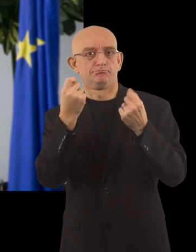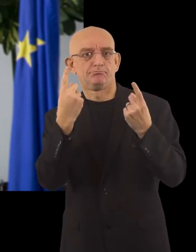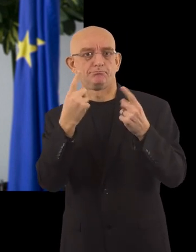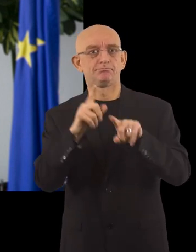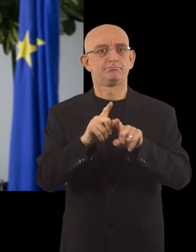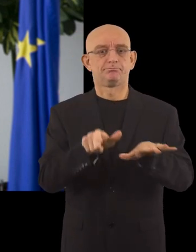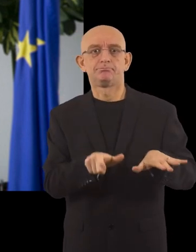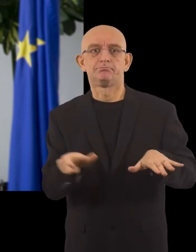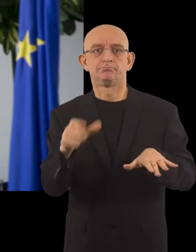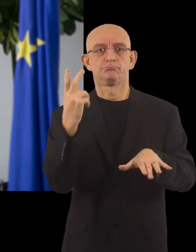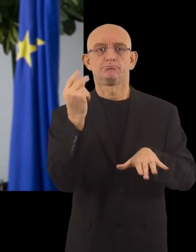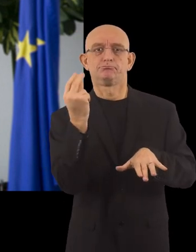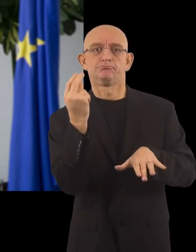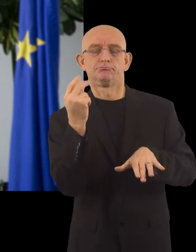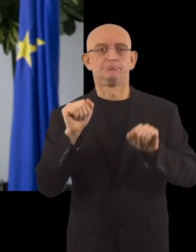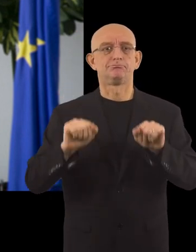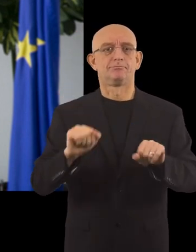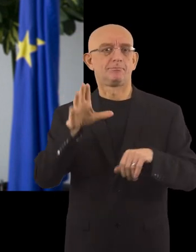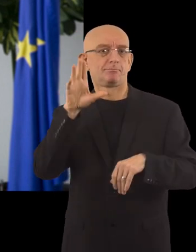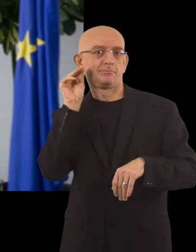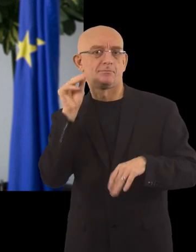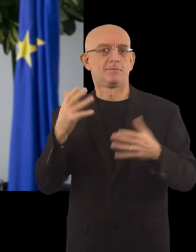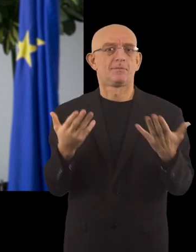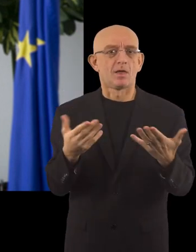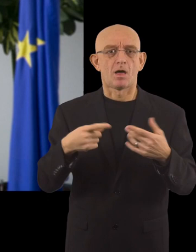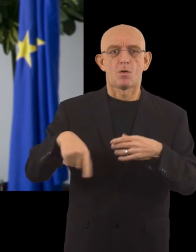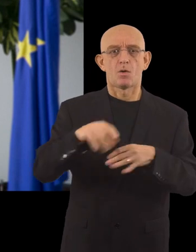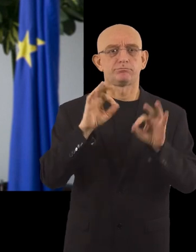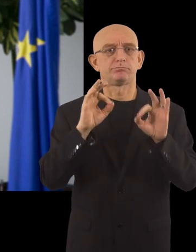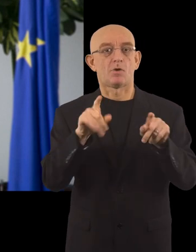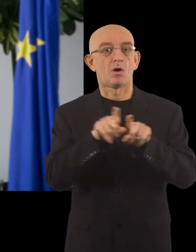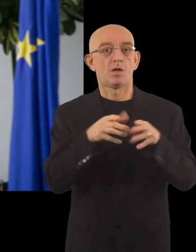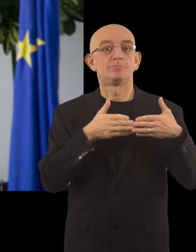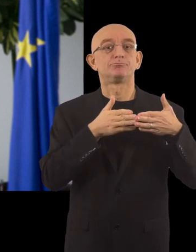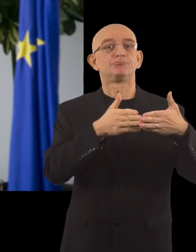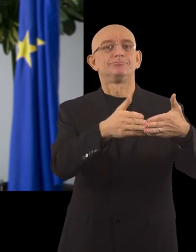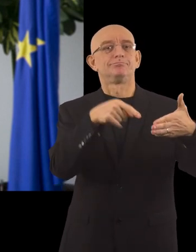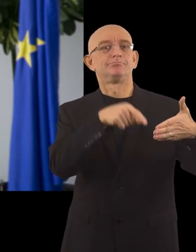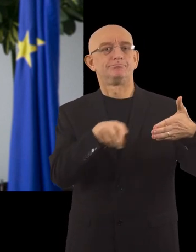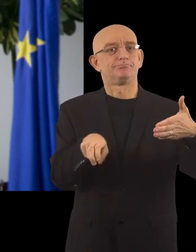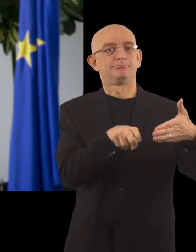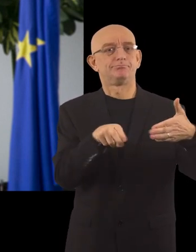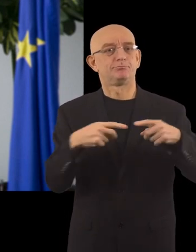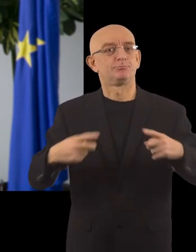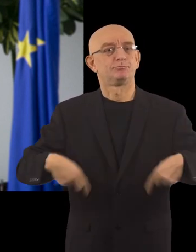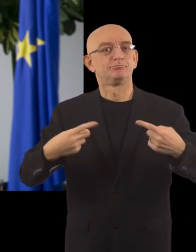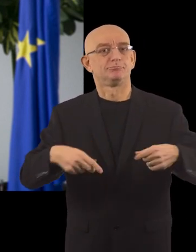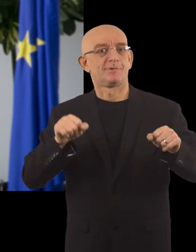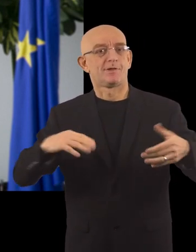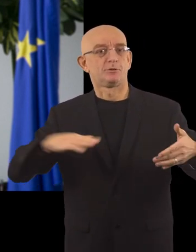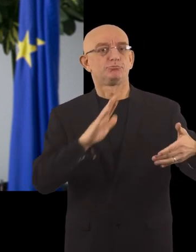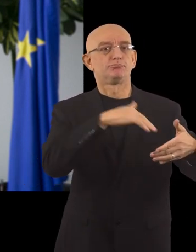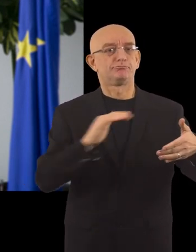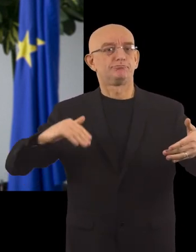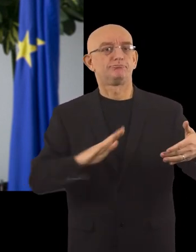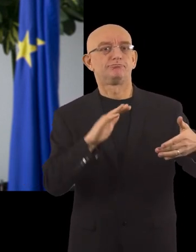easy-to-read and read-aloud functions. Another example is that the main public passenger ships are accessible for wheelchair